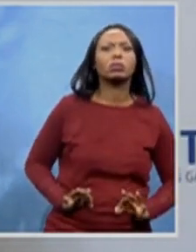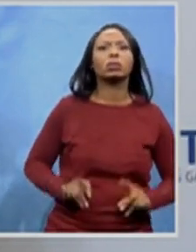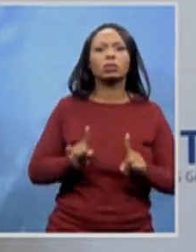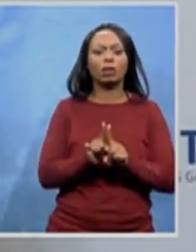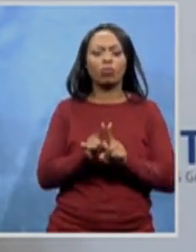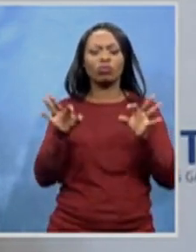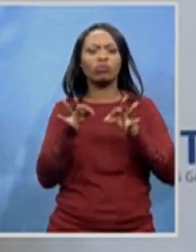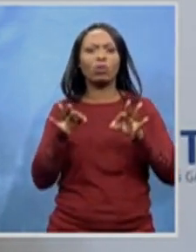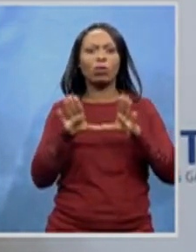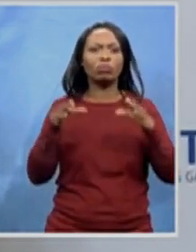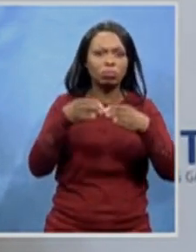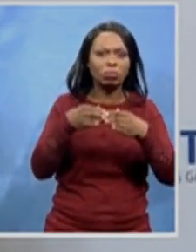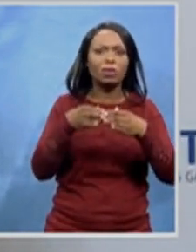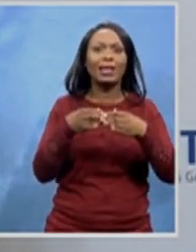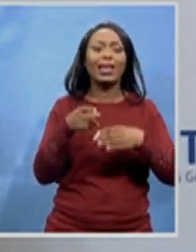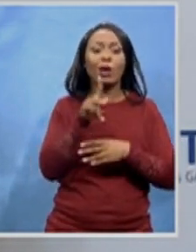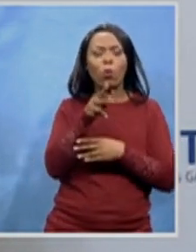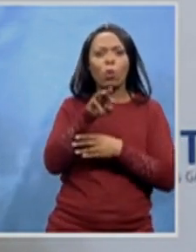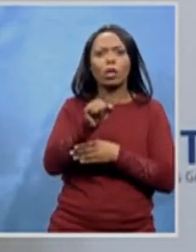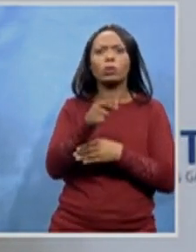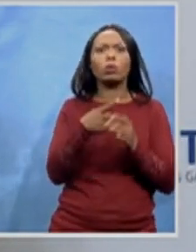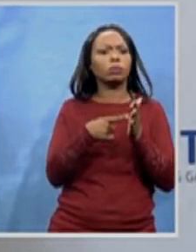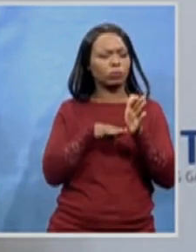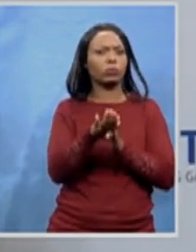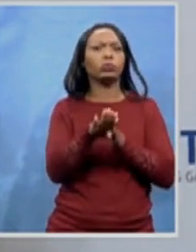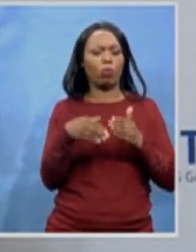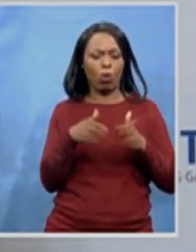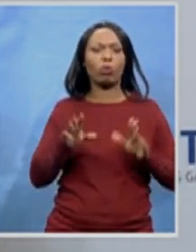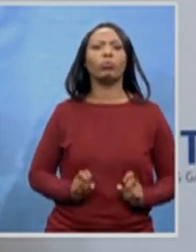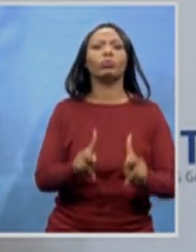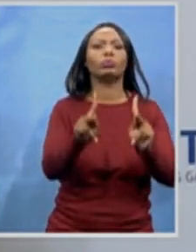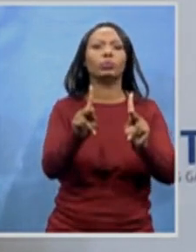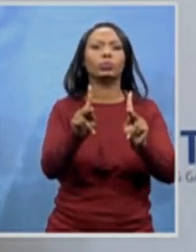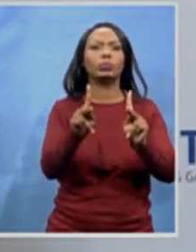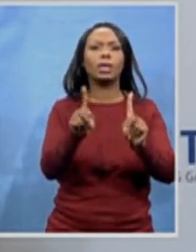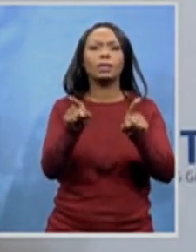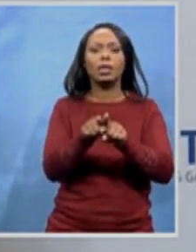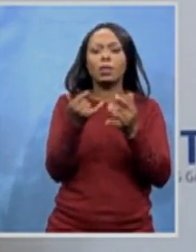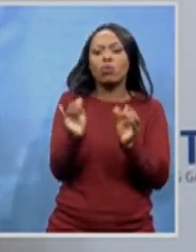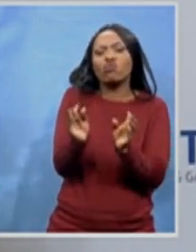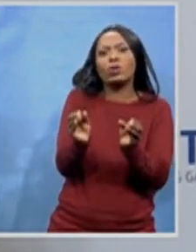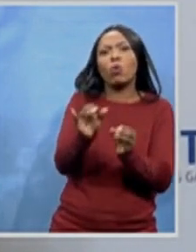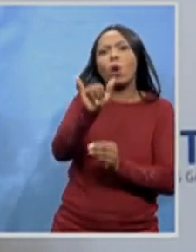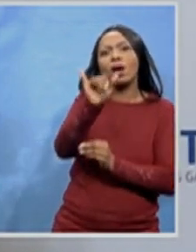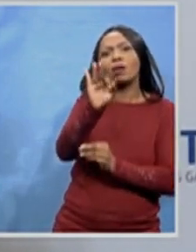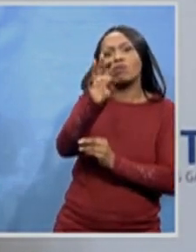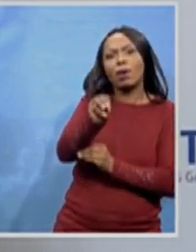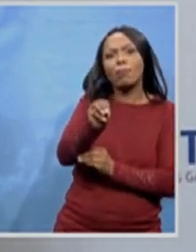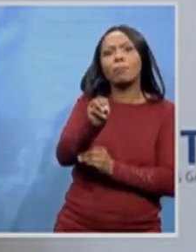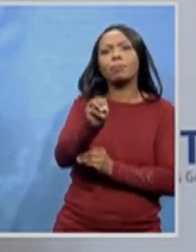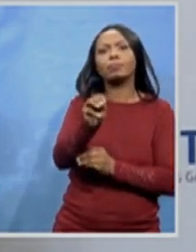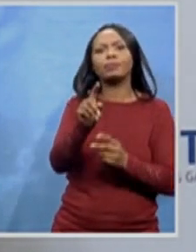And you see this with the rise of radio stations like UIFM, clothing brands like Eluktion Culture,